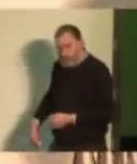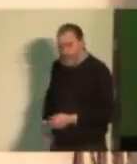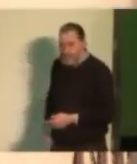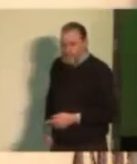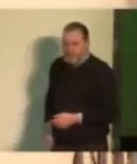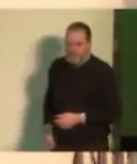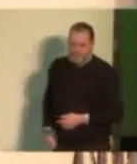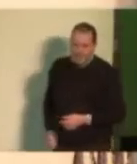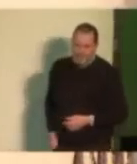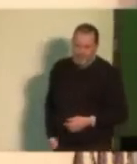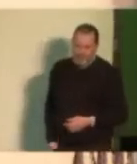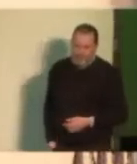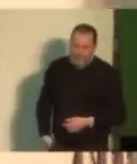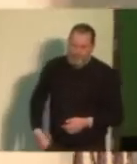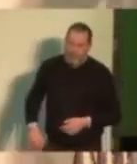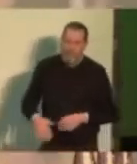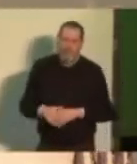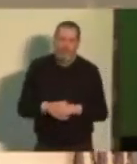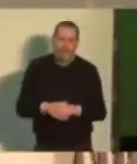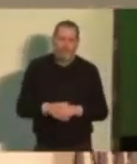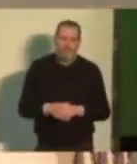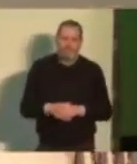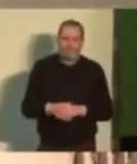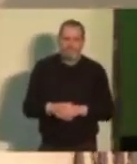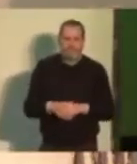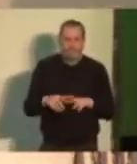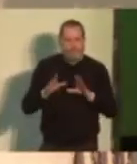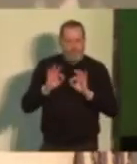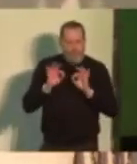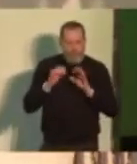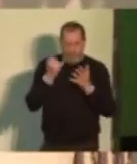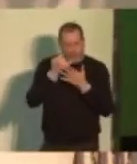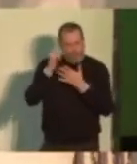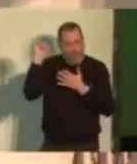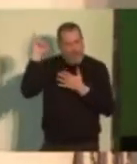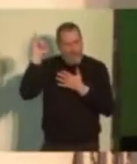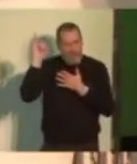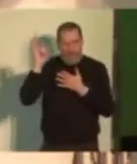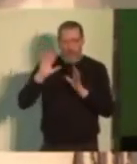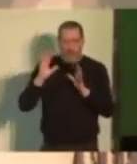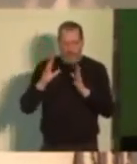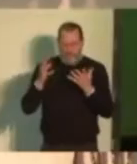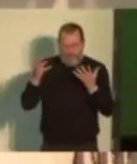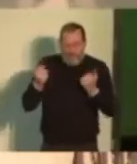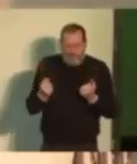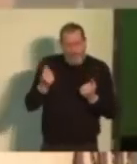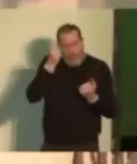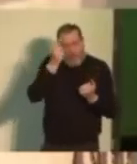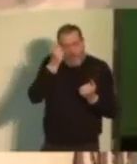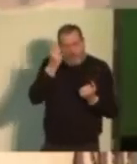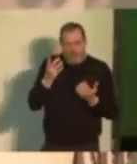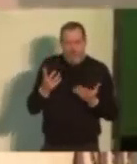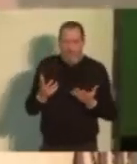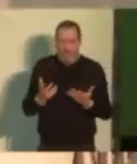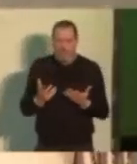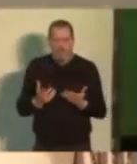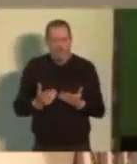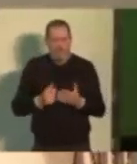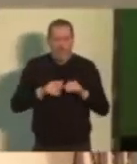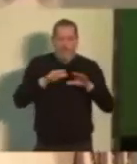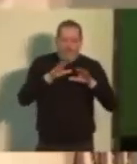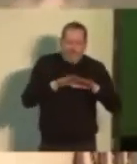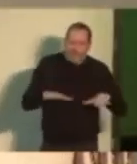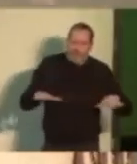It is not a radical idea. It is not a radical idea to say that not only should